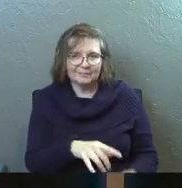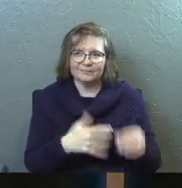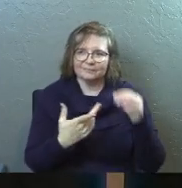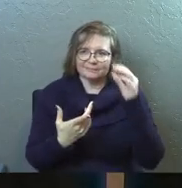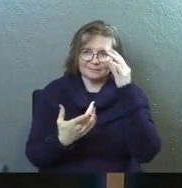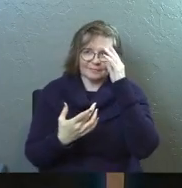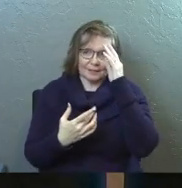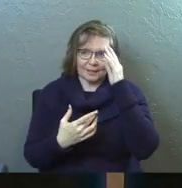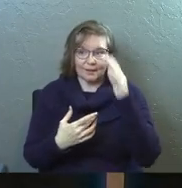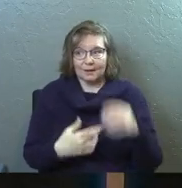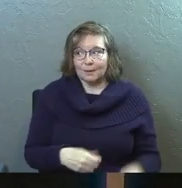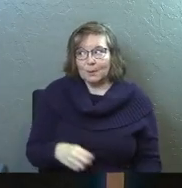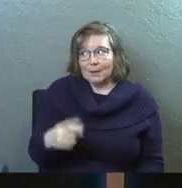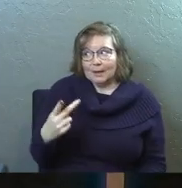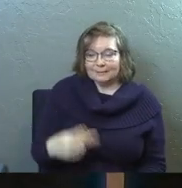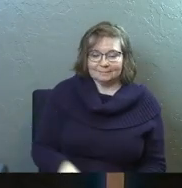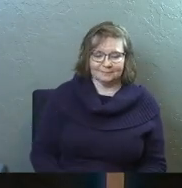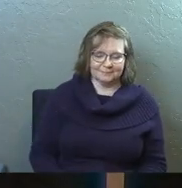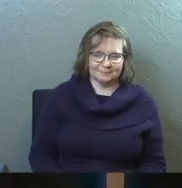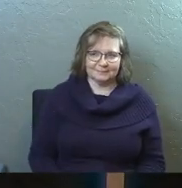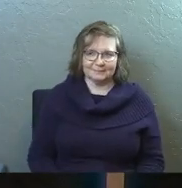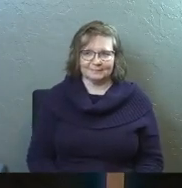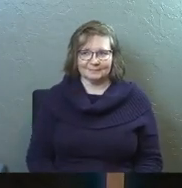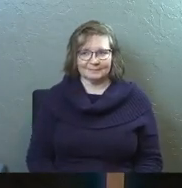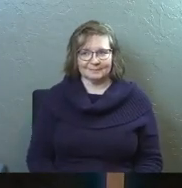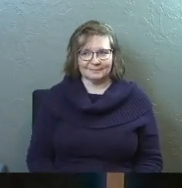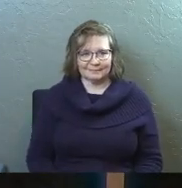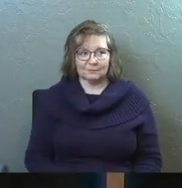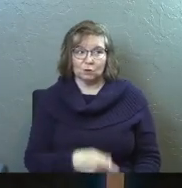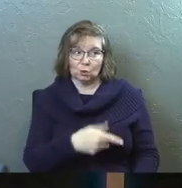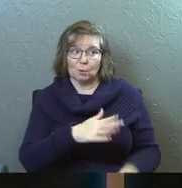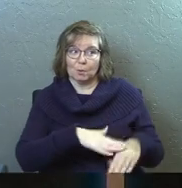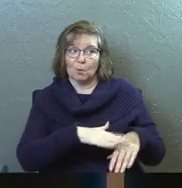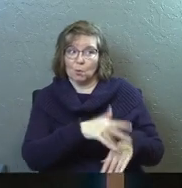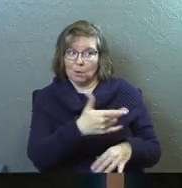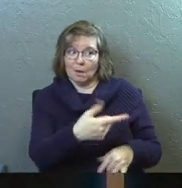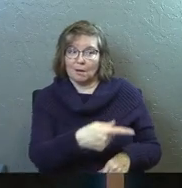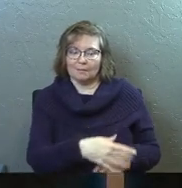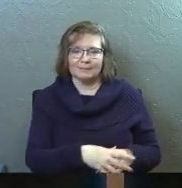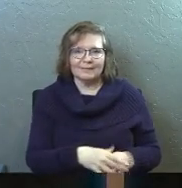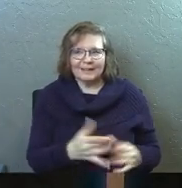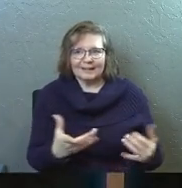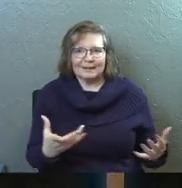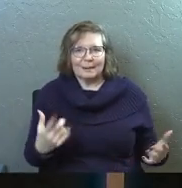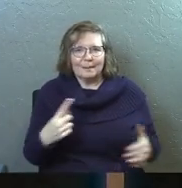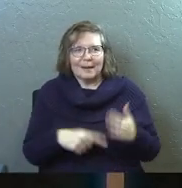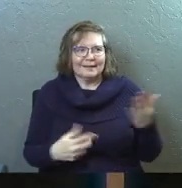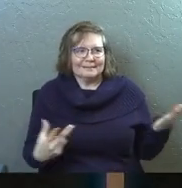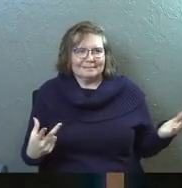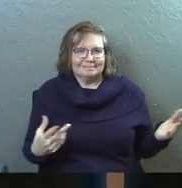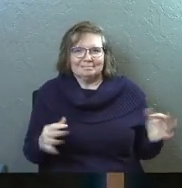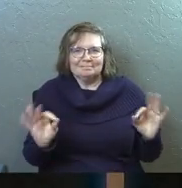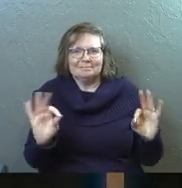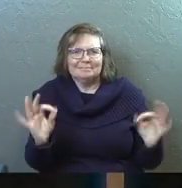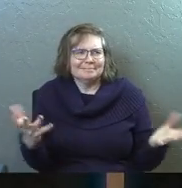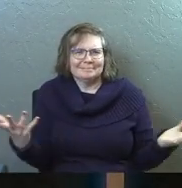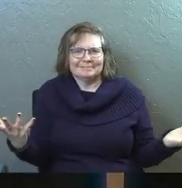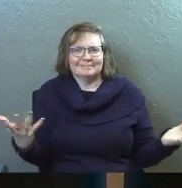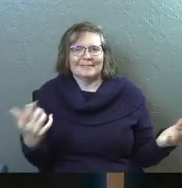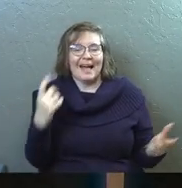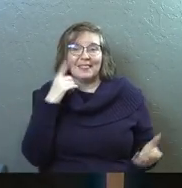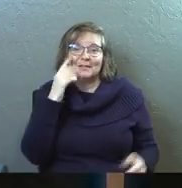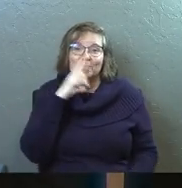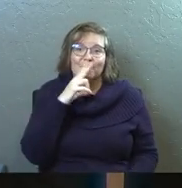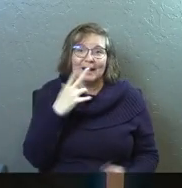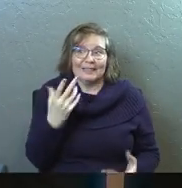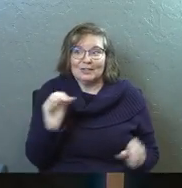they're like, okay, you've been warned. You know, like, they're just like, but bye. You know, I just think